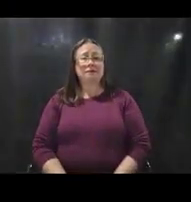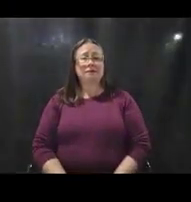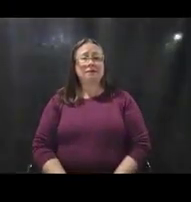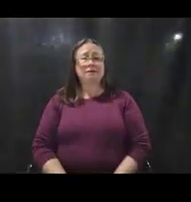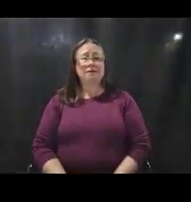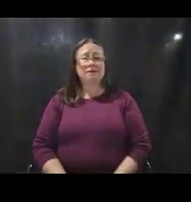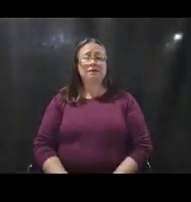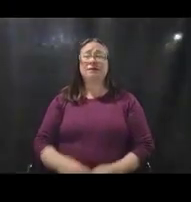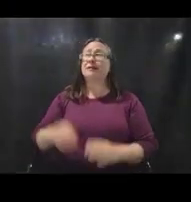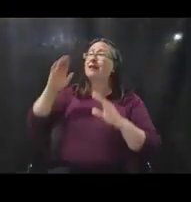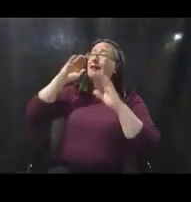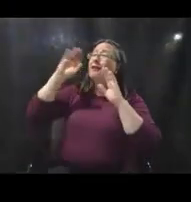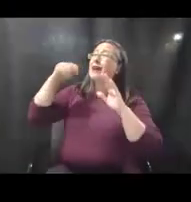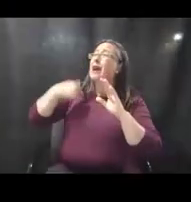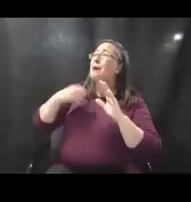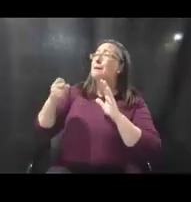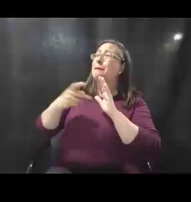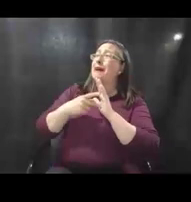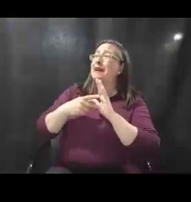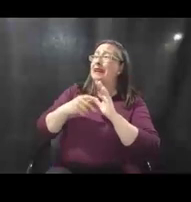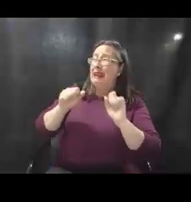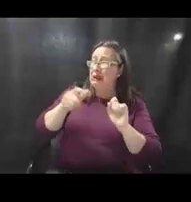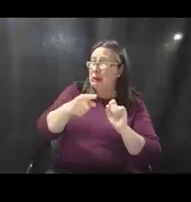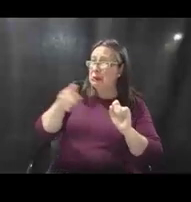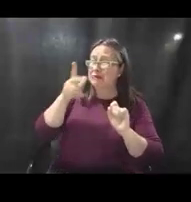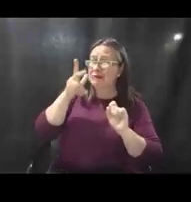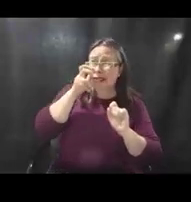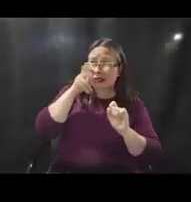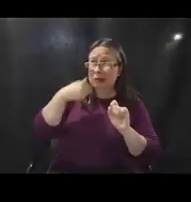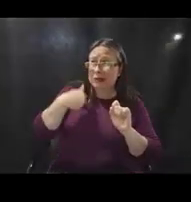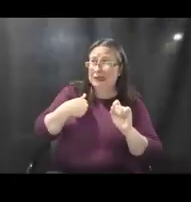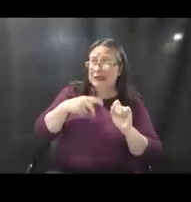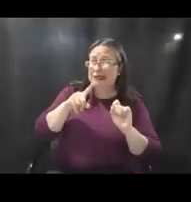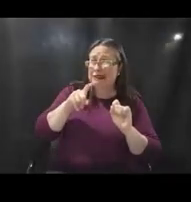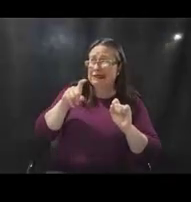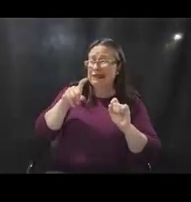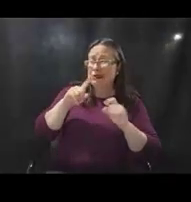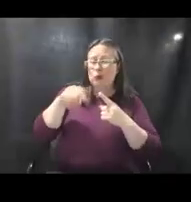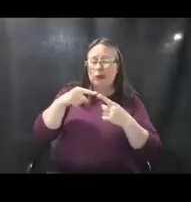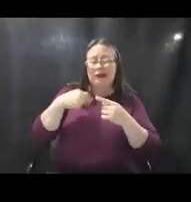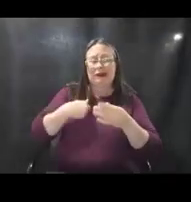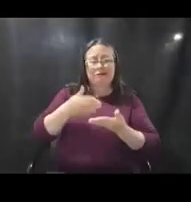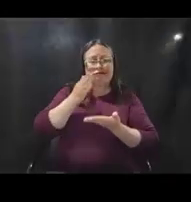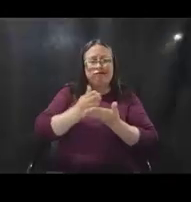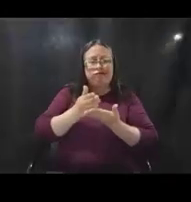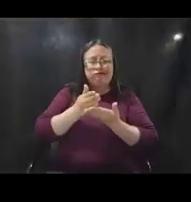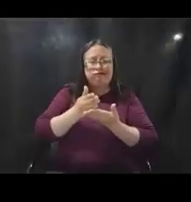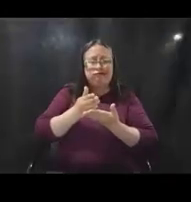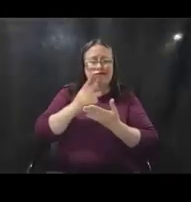Hello, I'm back on. I don't know if you guys can hear me or exactly, um, when I cut out.